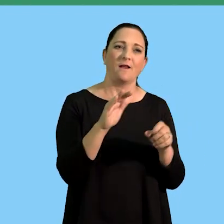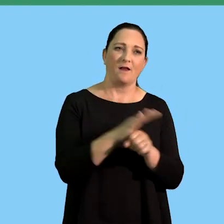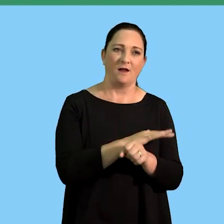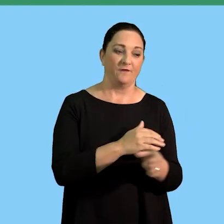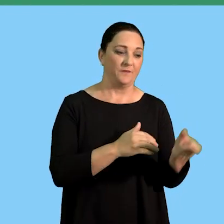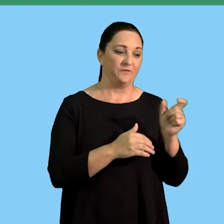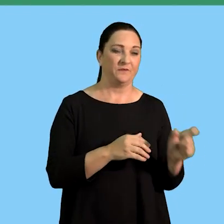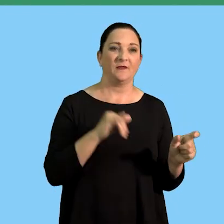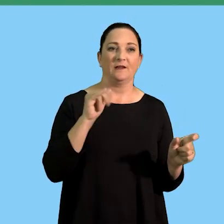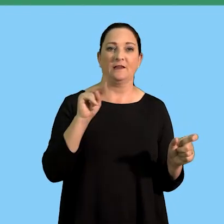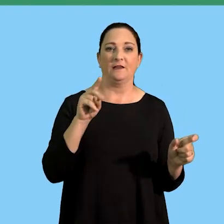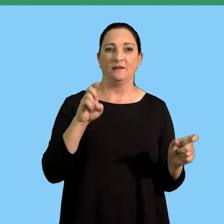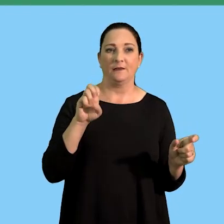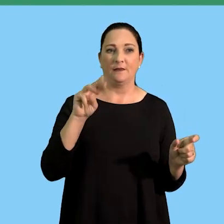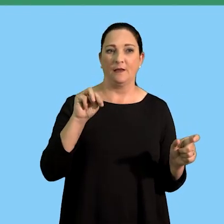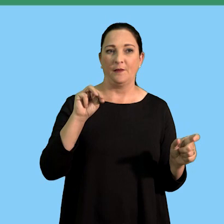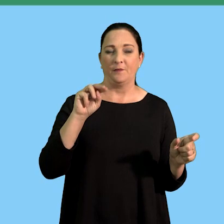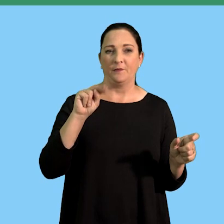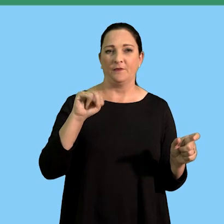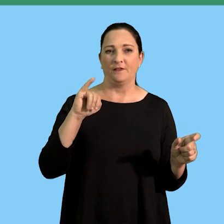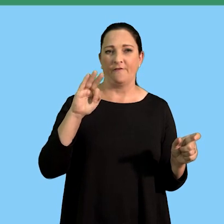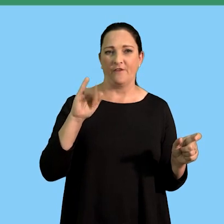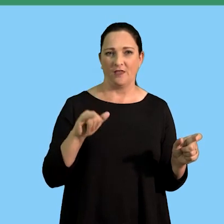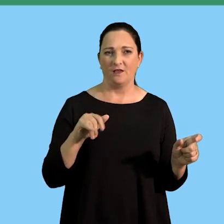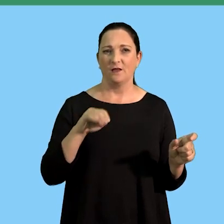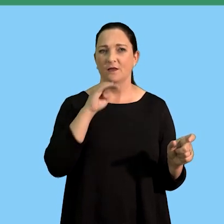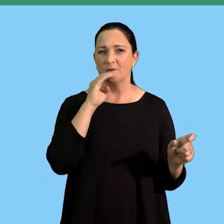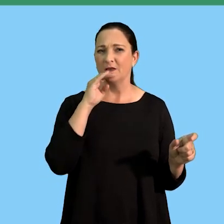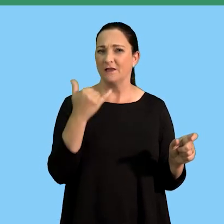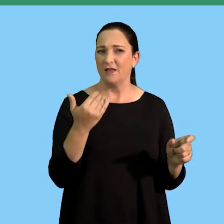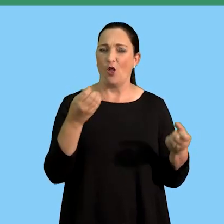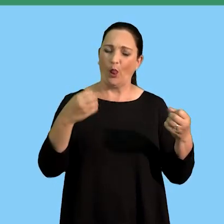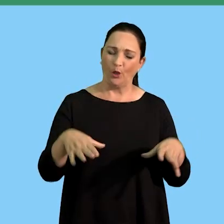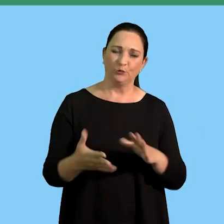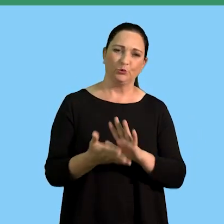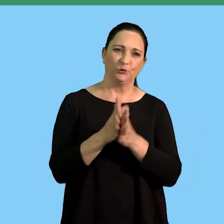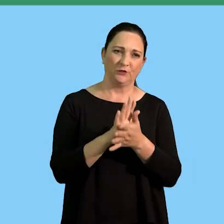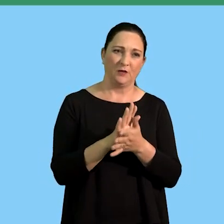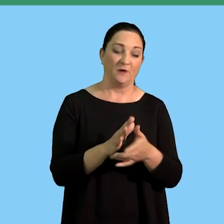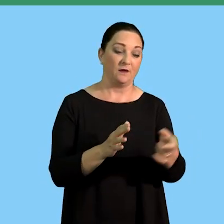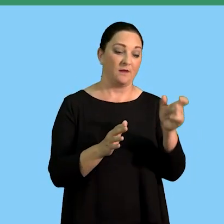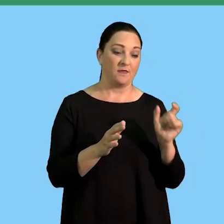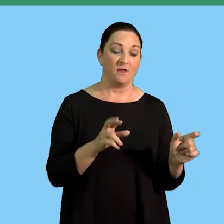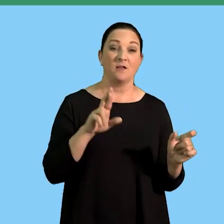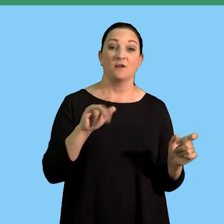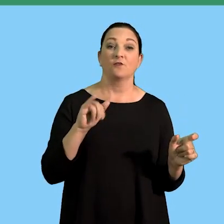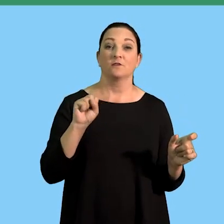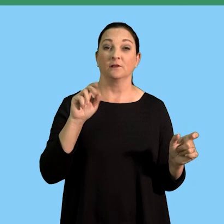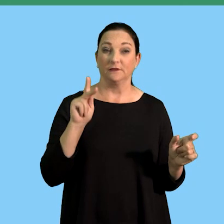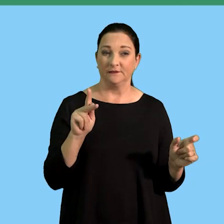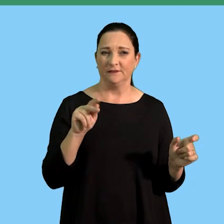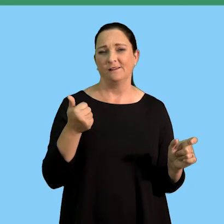compensate which is to compensate or repay the insured in an event of loss or damage then we also have the term risk